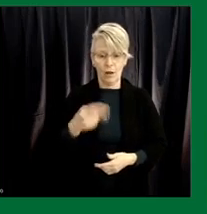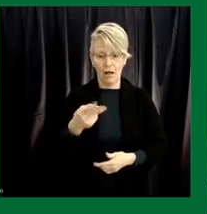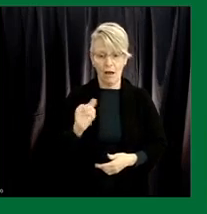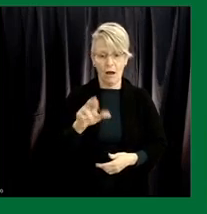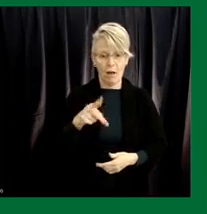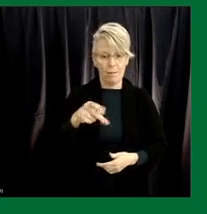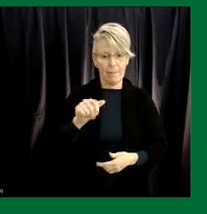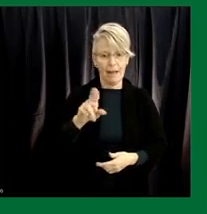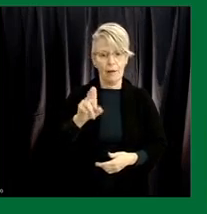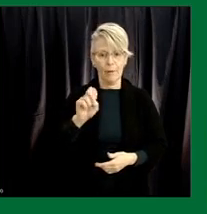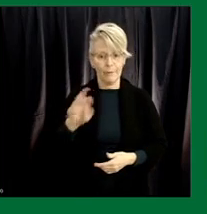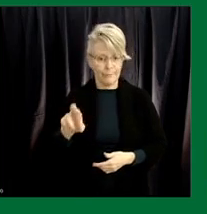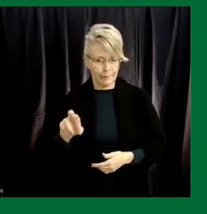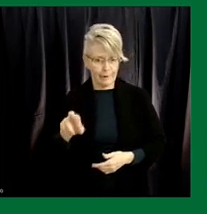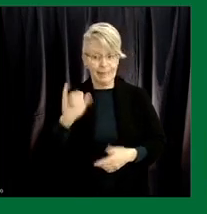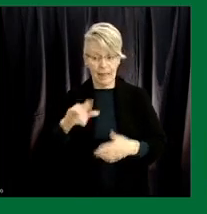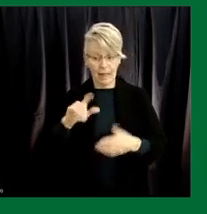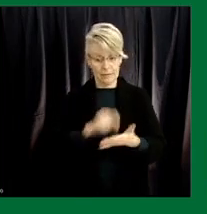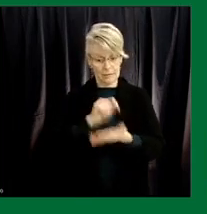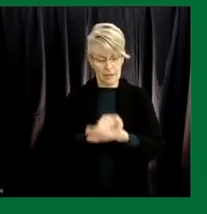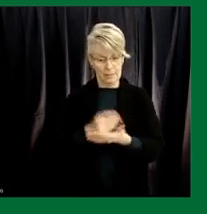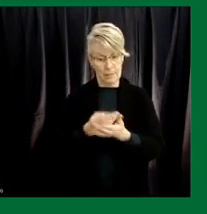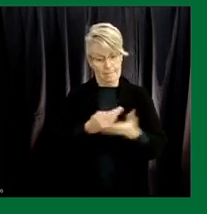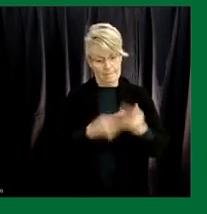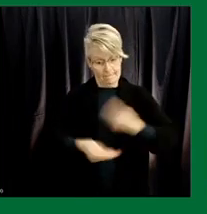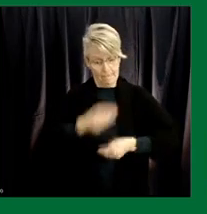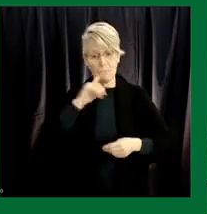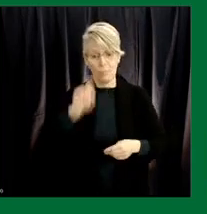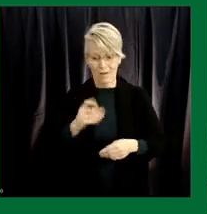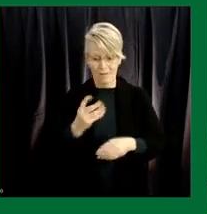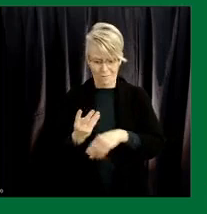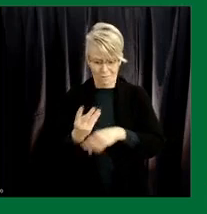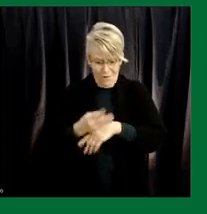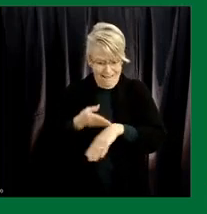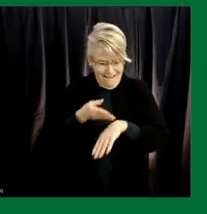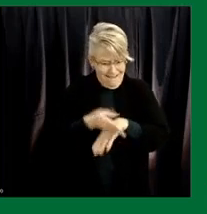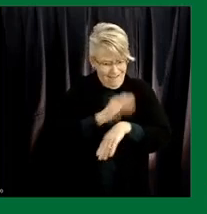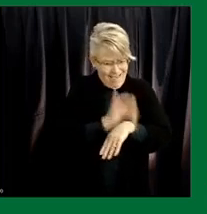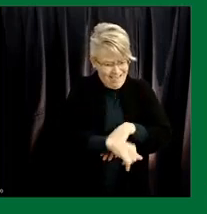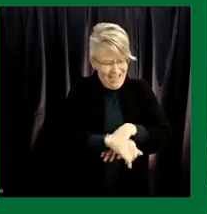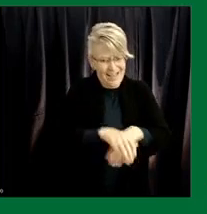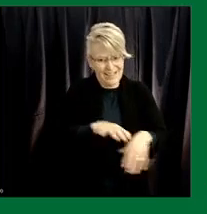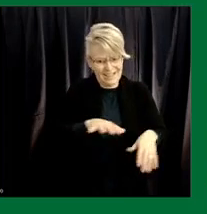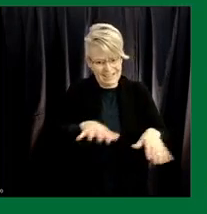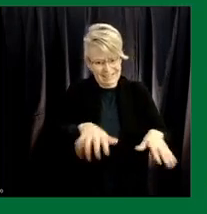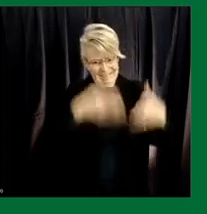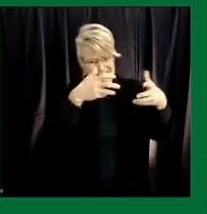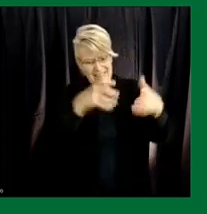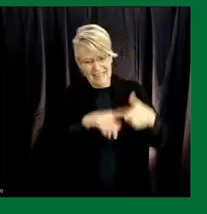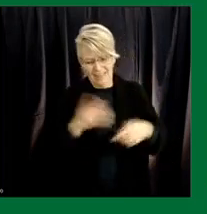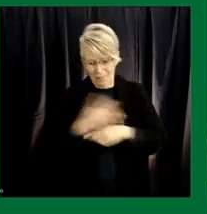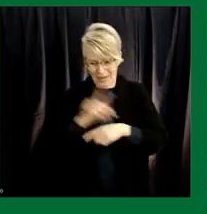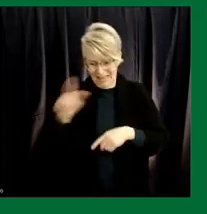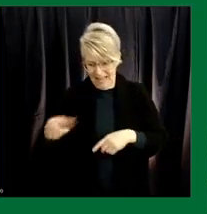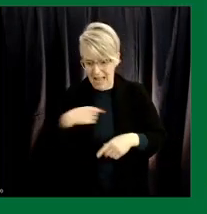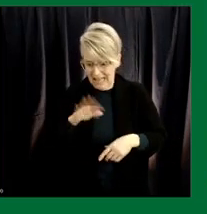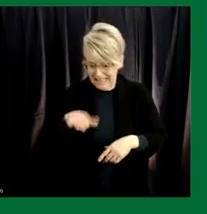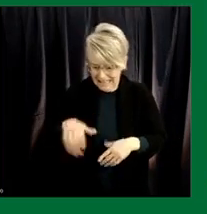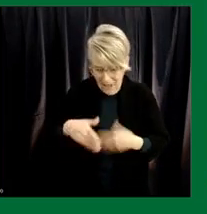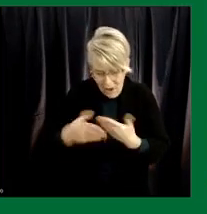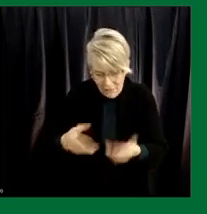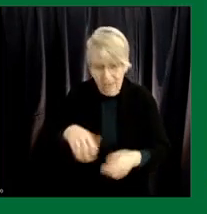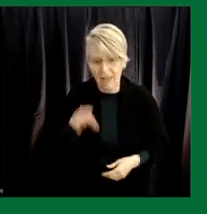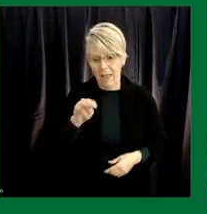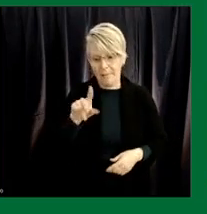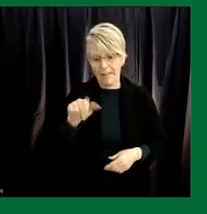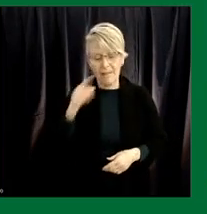that particular time our budget was set to take place about four days after that event i had offered to the minister of the day also the mla for